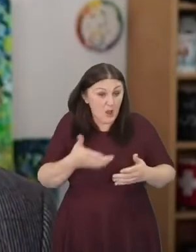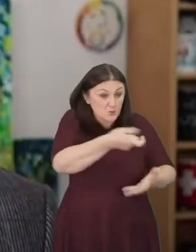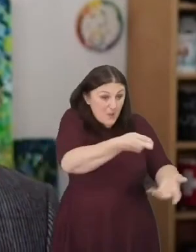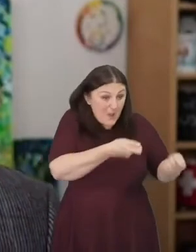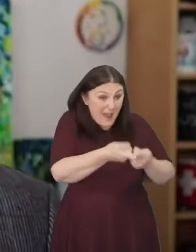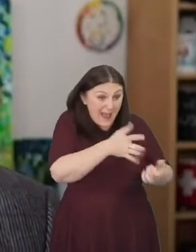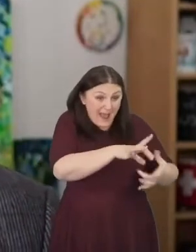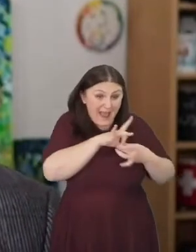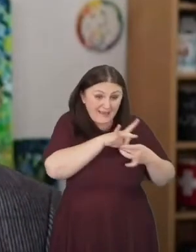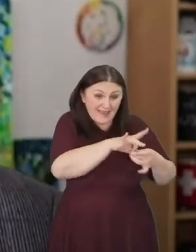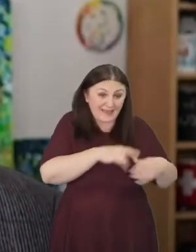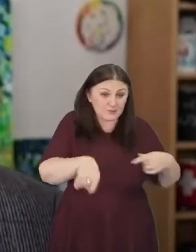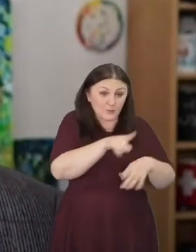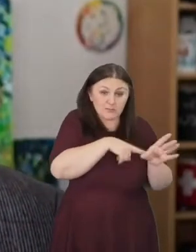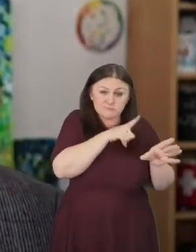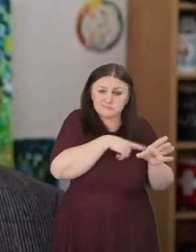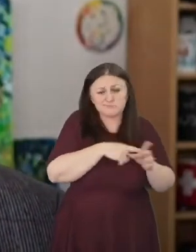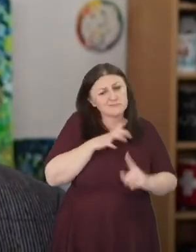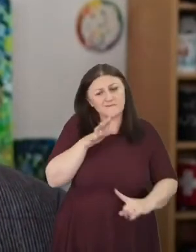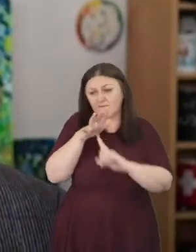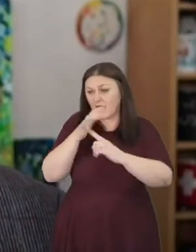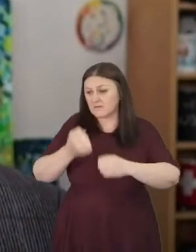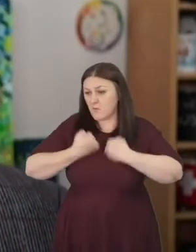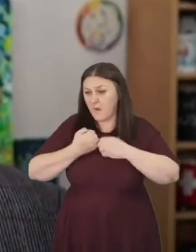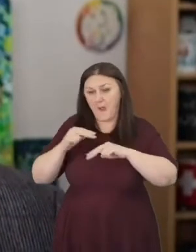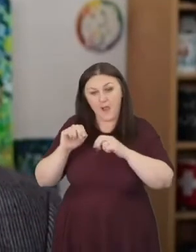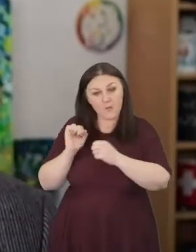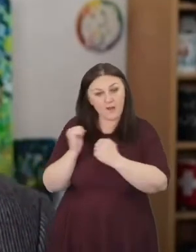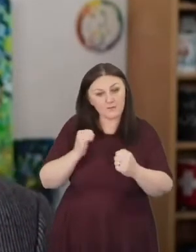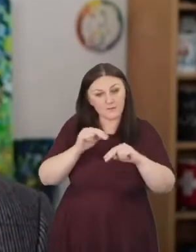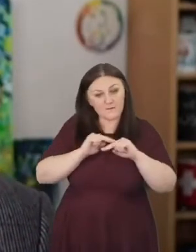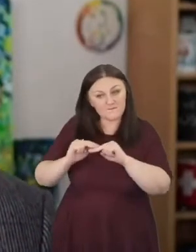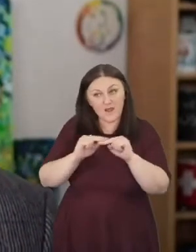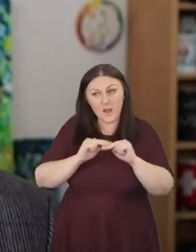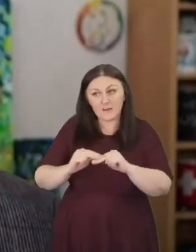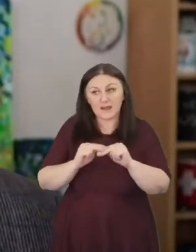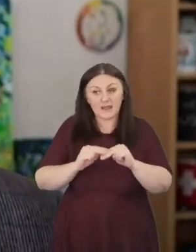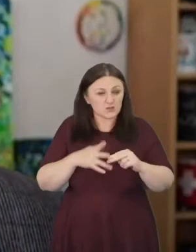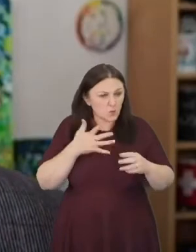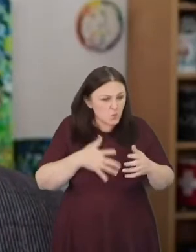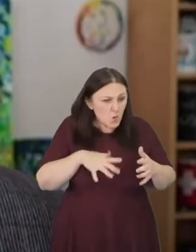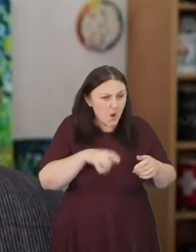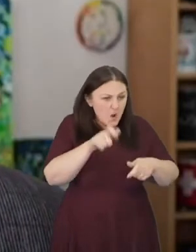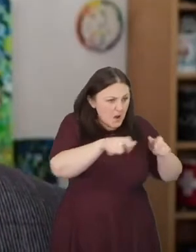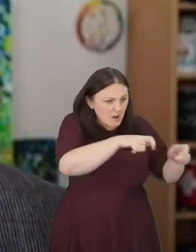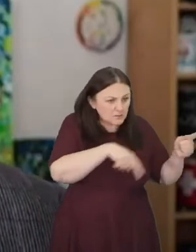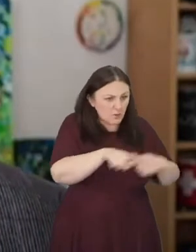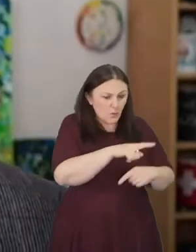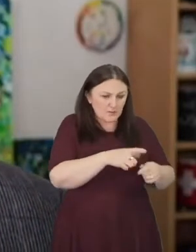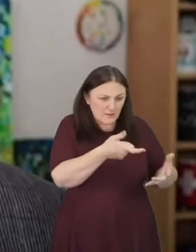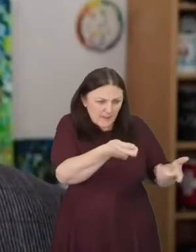family and so we were planning on pulling together millennials across the movement later on in the year. We had 69